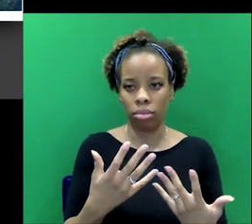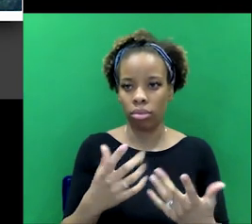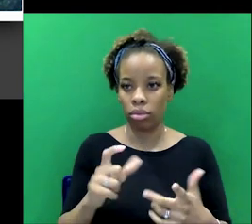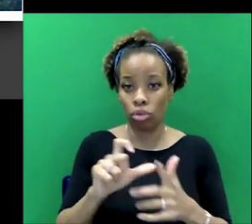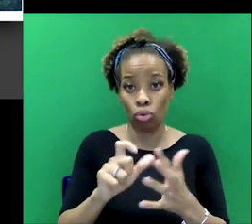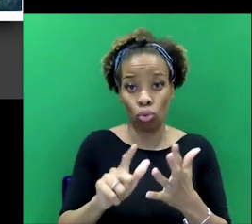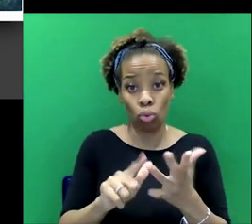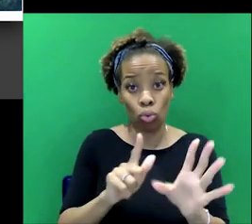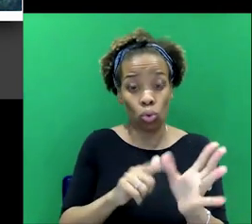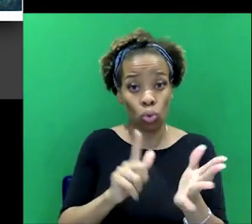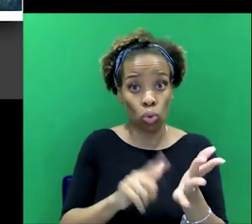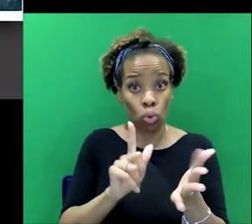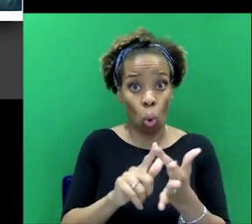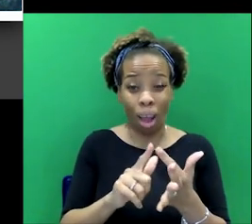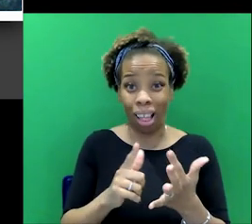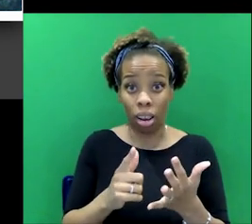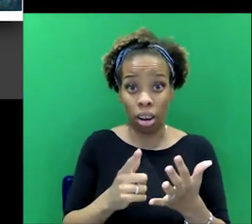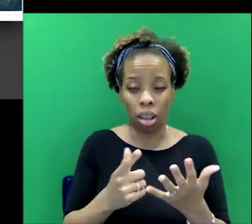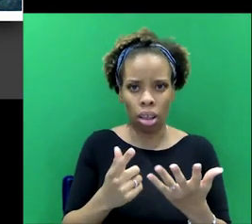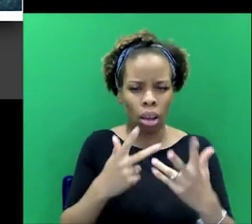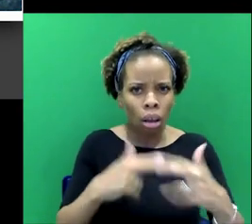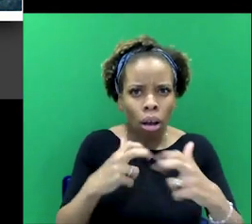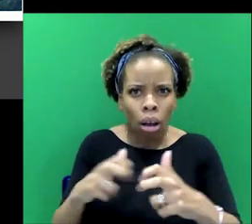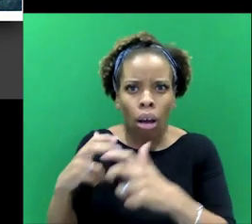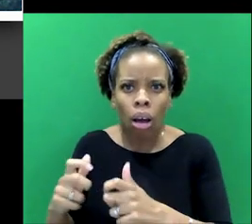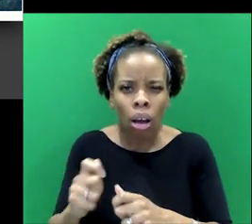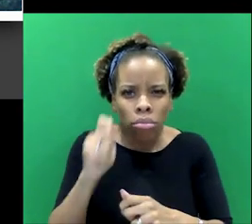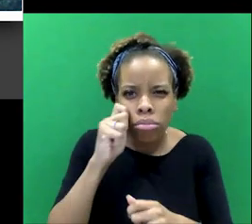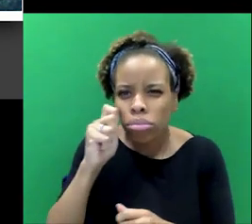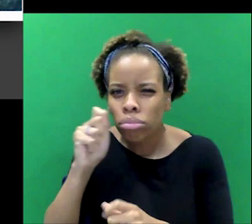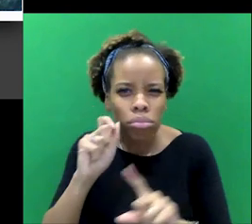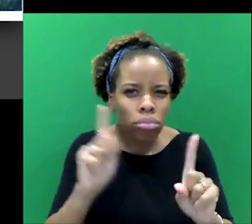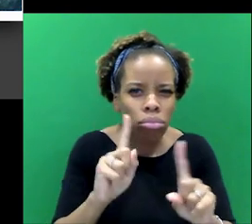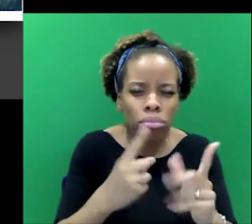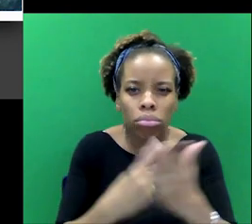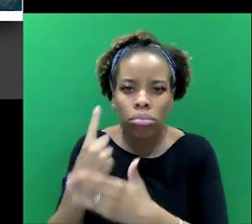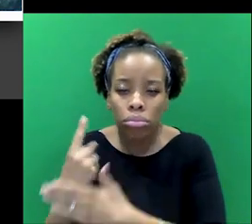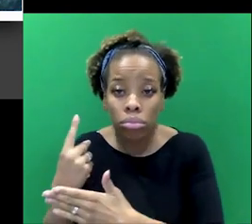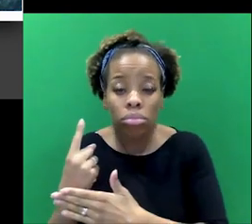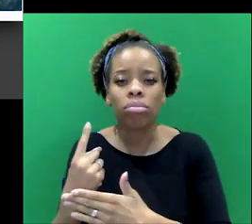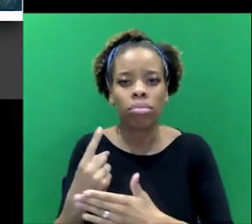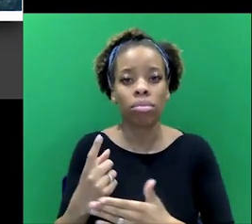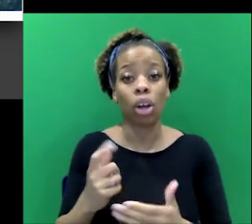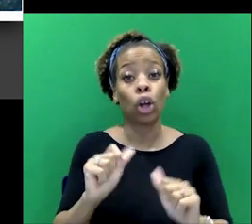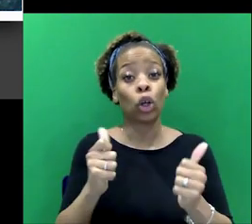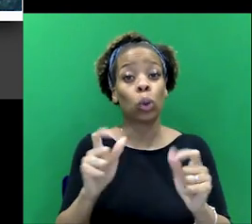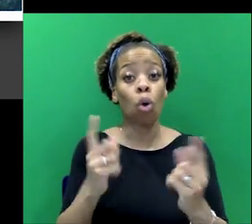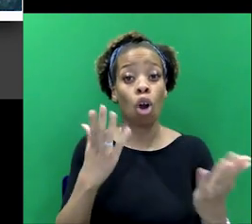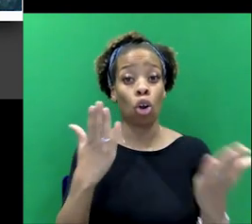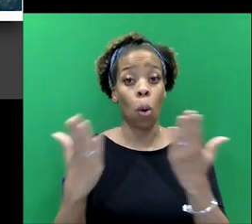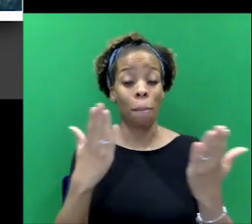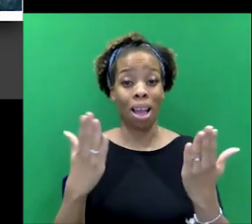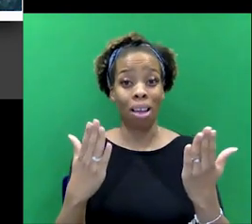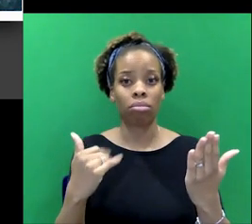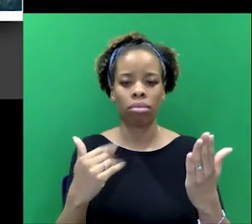is pursuing this case? Because this might also be a way of thinking about the differences between those early home stories